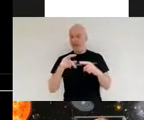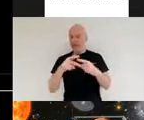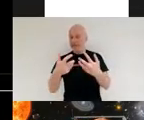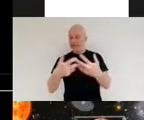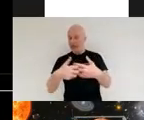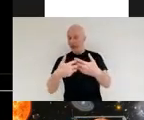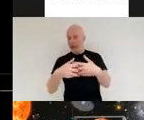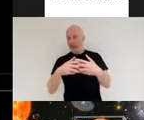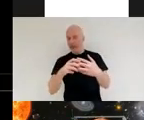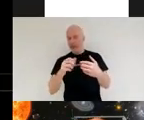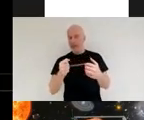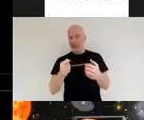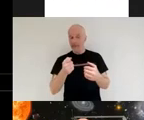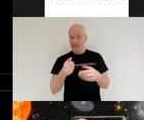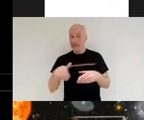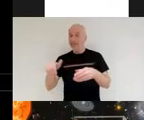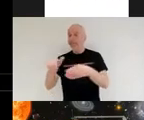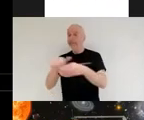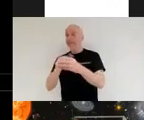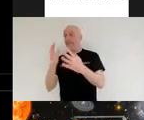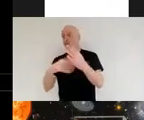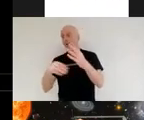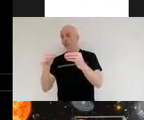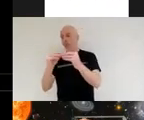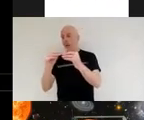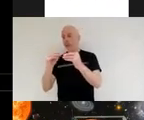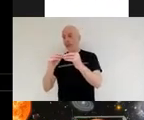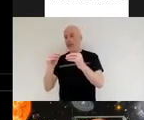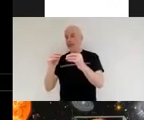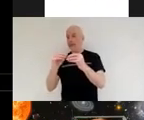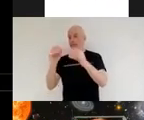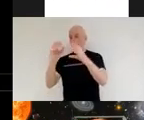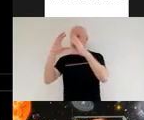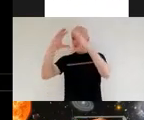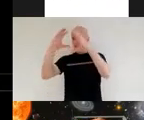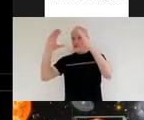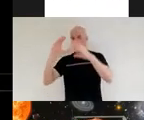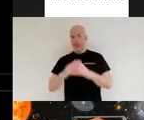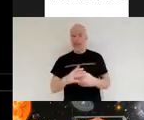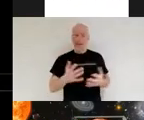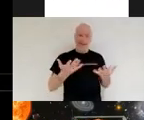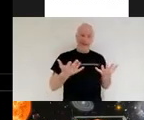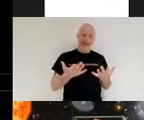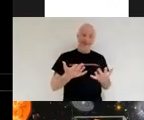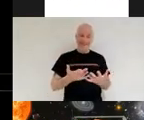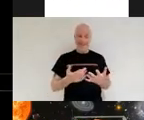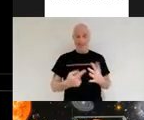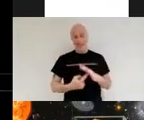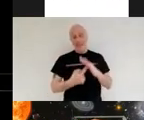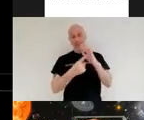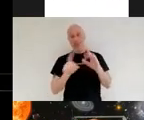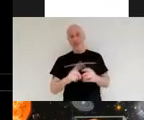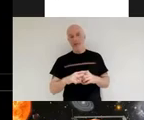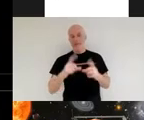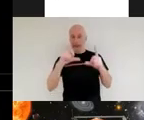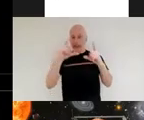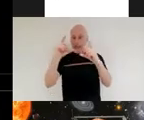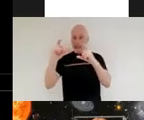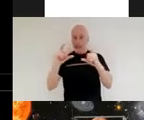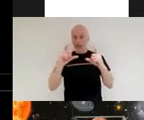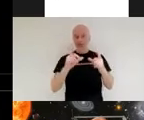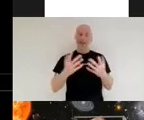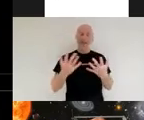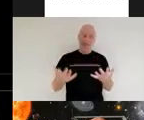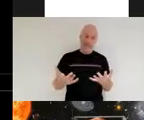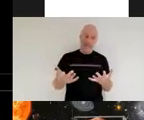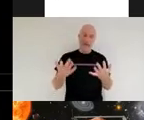telescope you can't send a telescope into space without having cameras and obviously the cameras on the web telescope